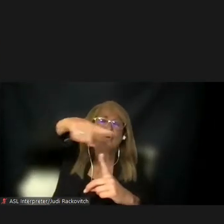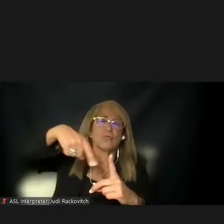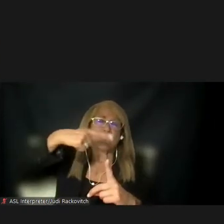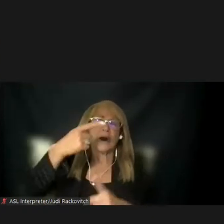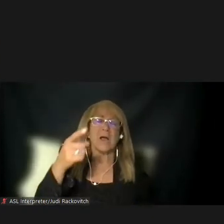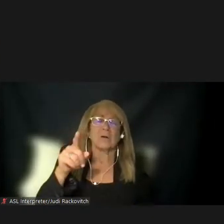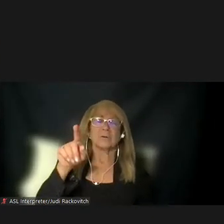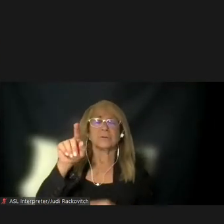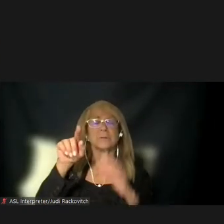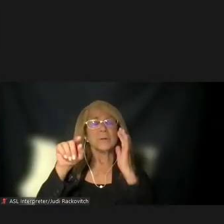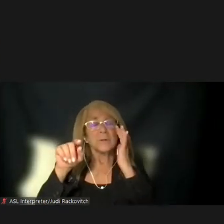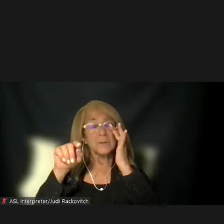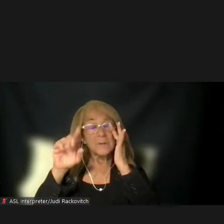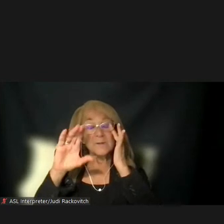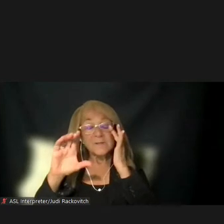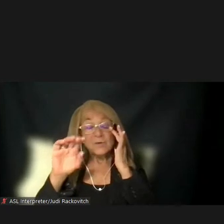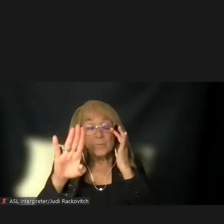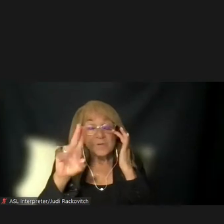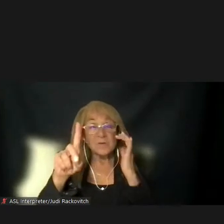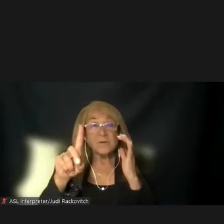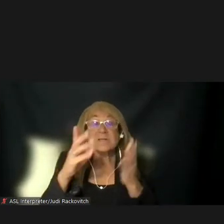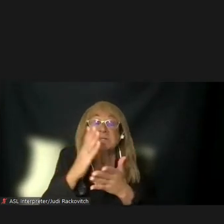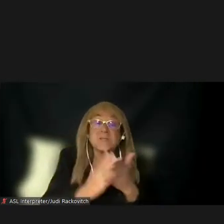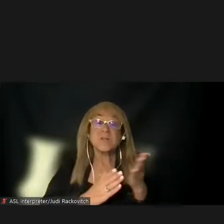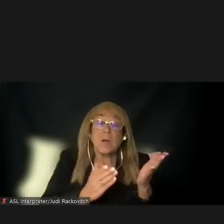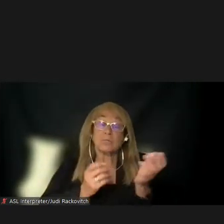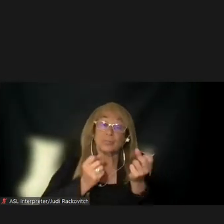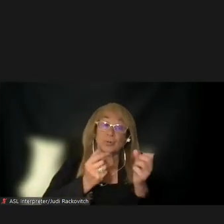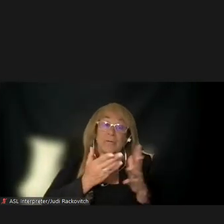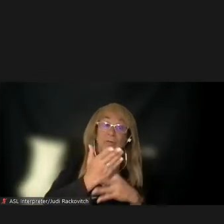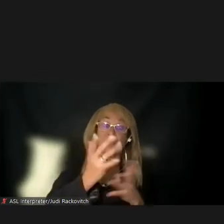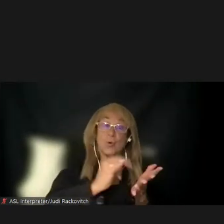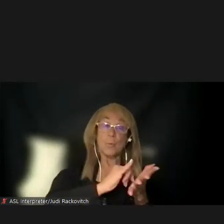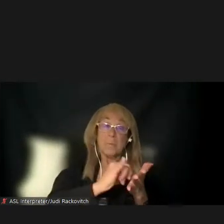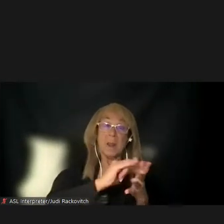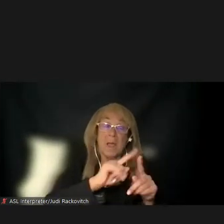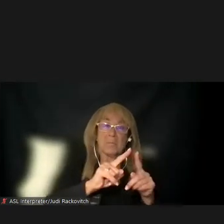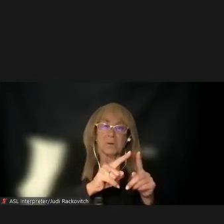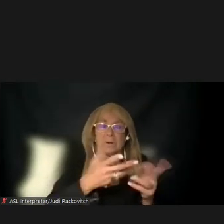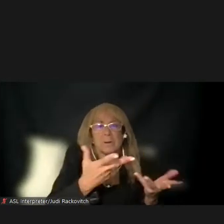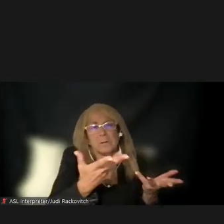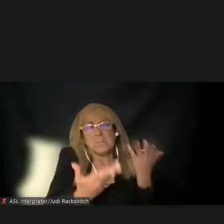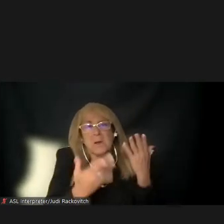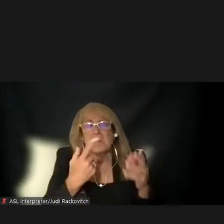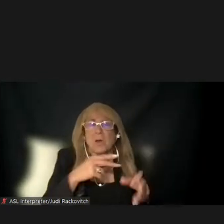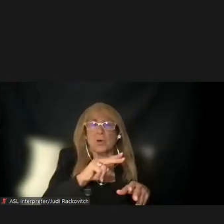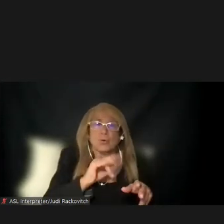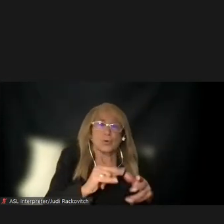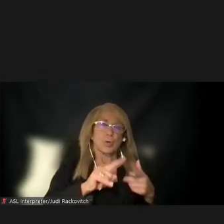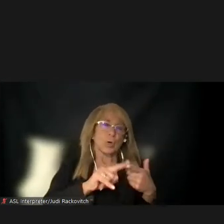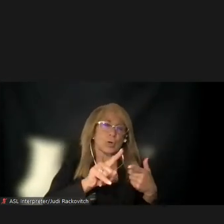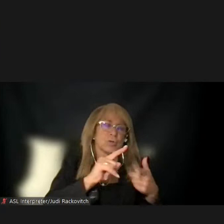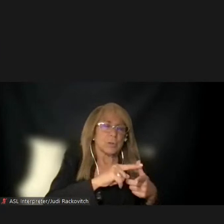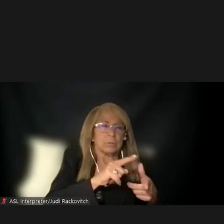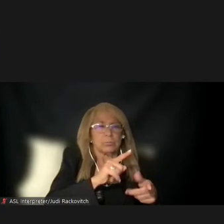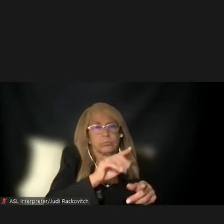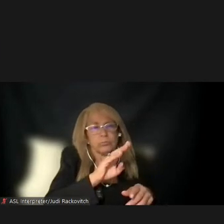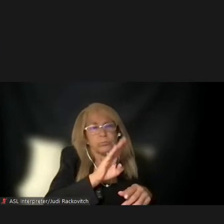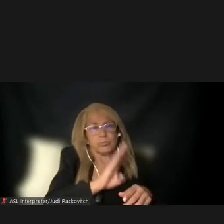currently travel through Manhattan, although their destination is elsewhere. For example, you may travel from New Jersey to Brooklyn or the Bronx by going through Manhattan.